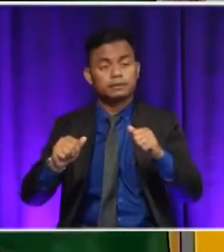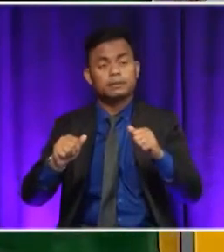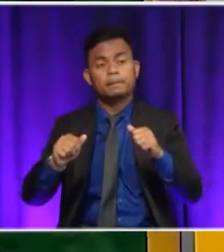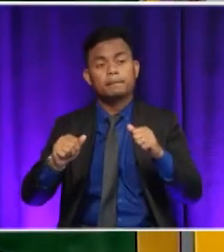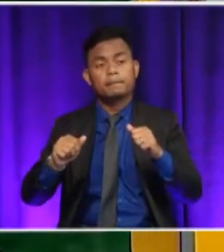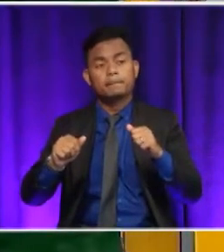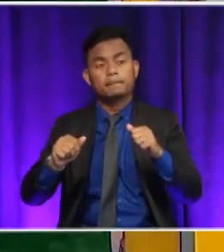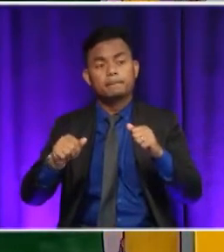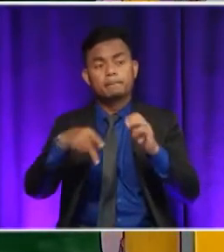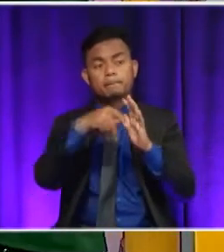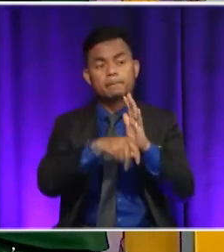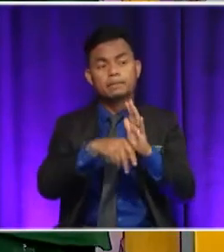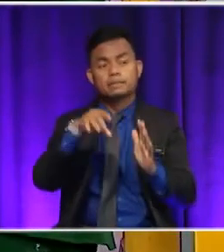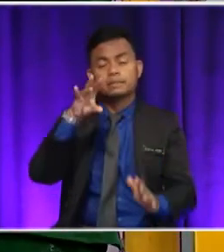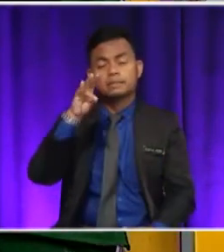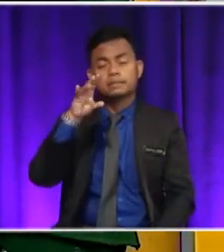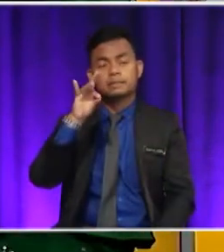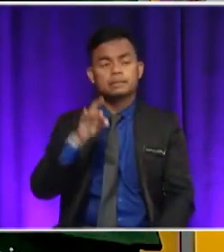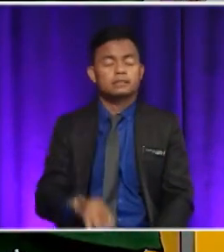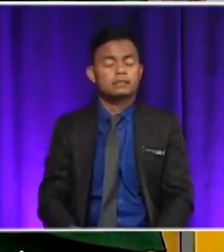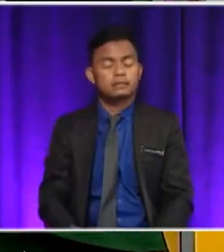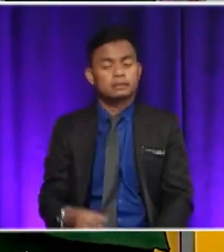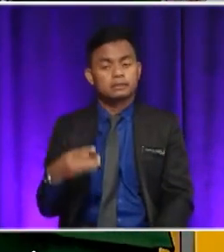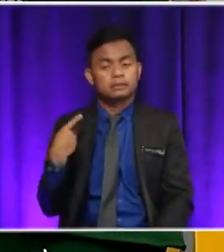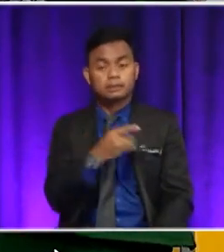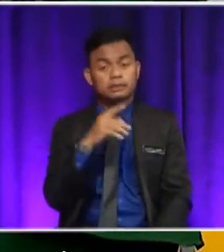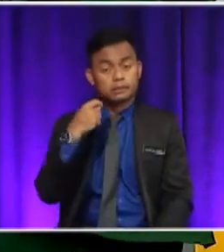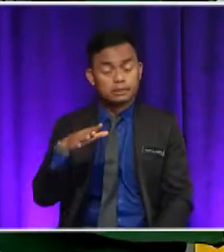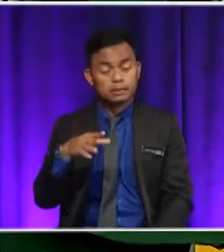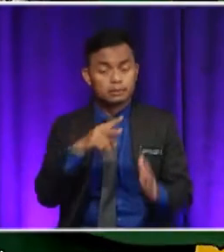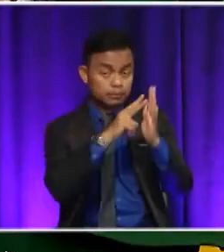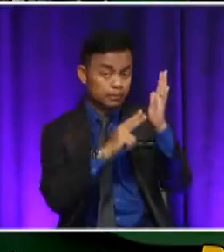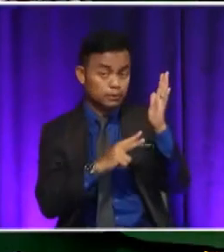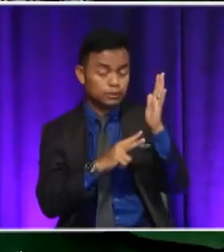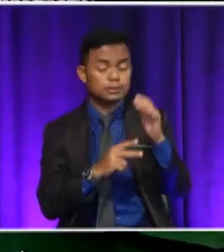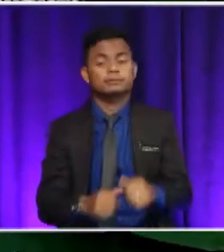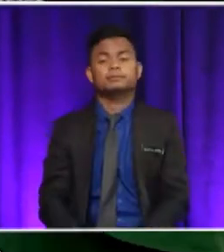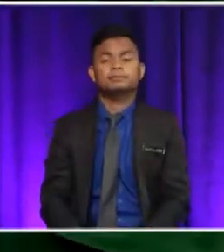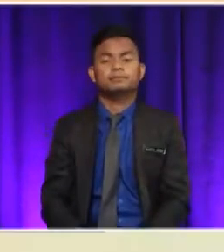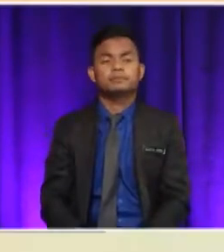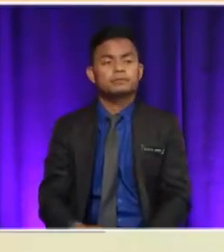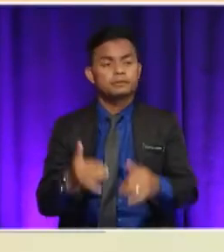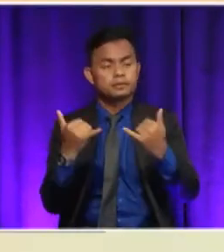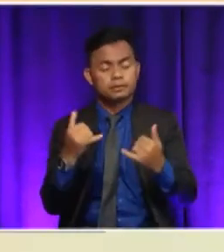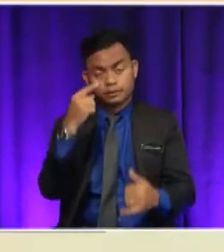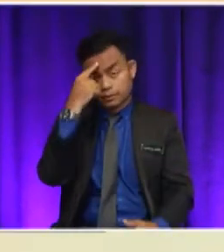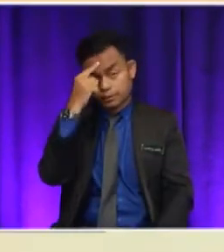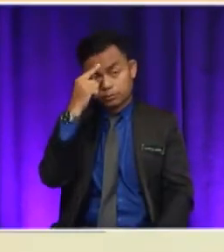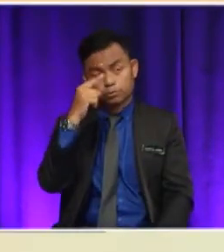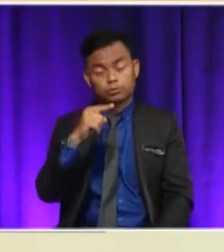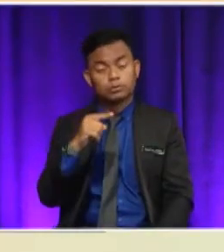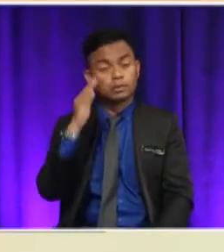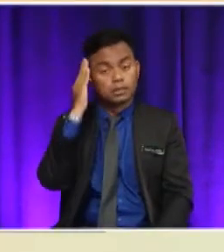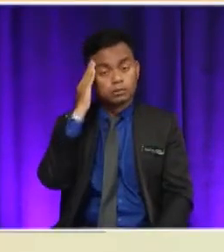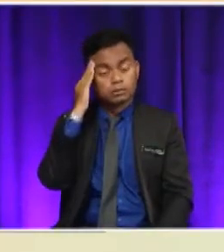in which we read the text quickly, we've done that. And then for the second, in order for us to find